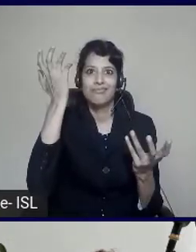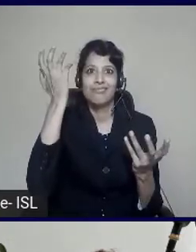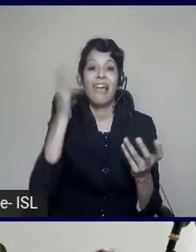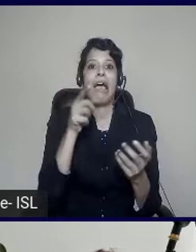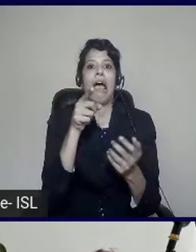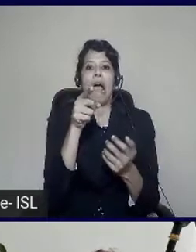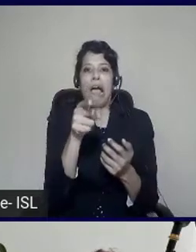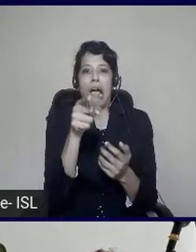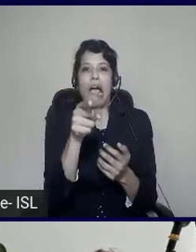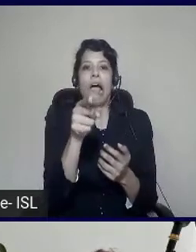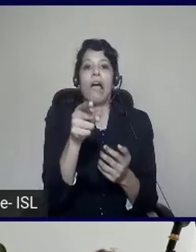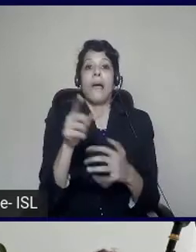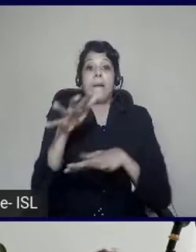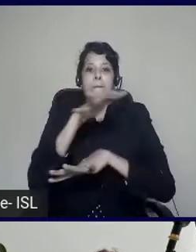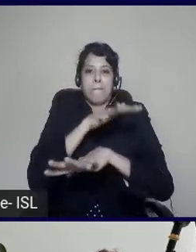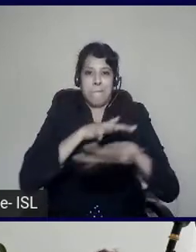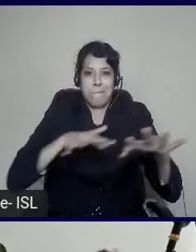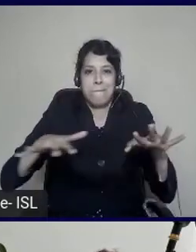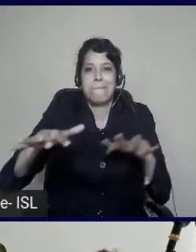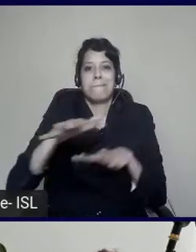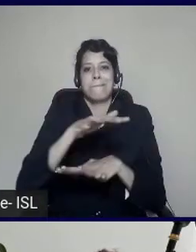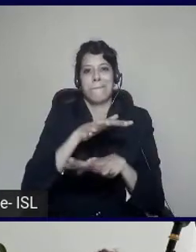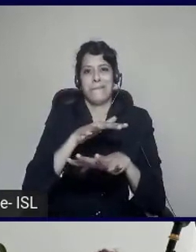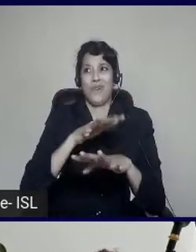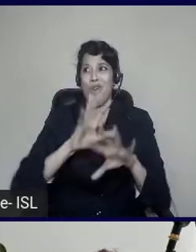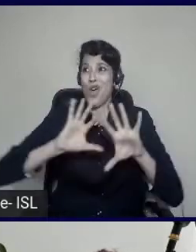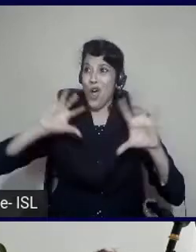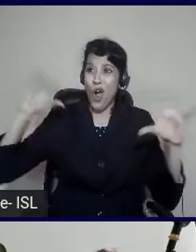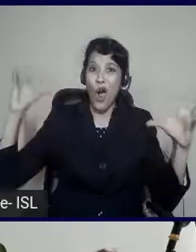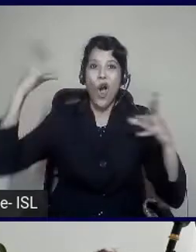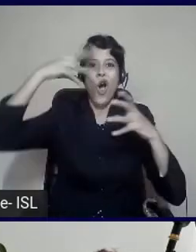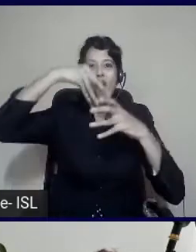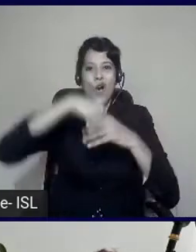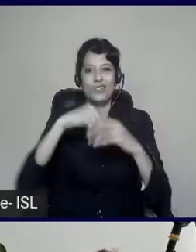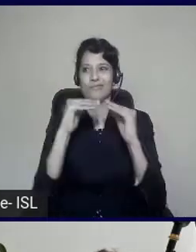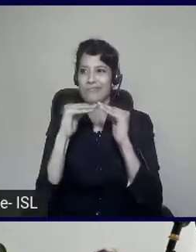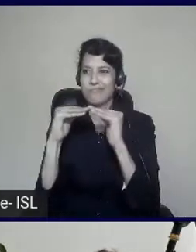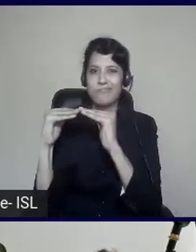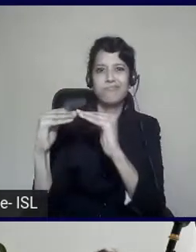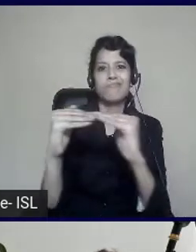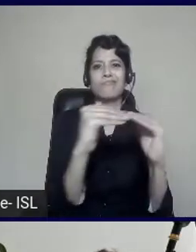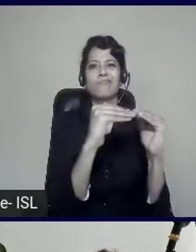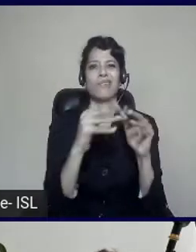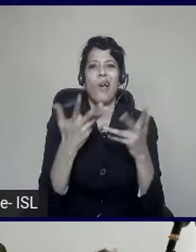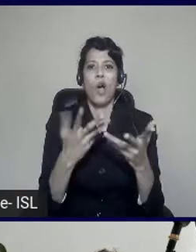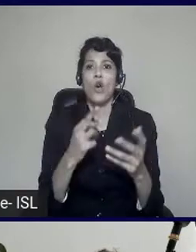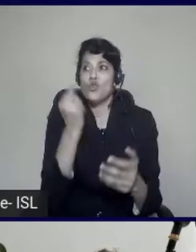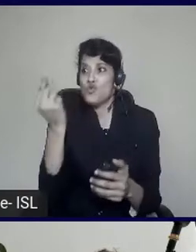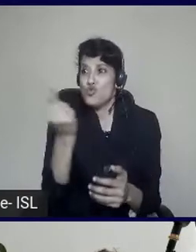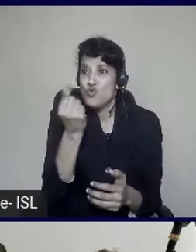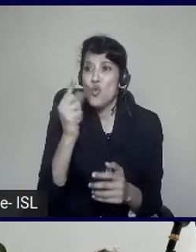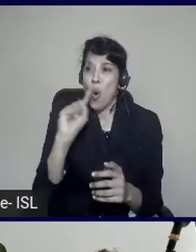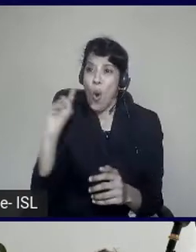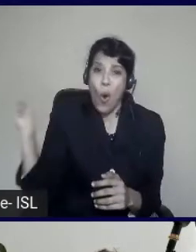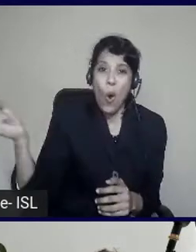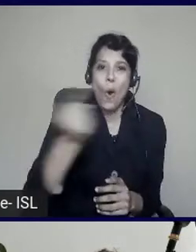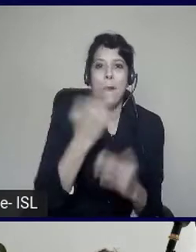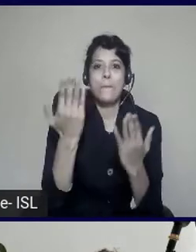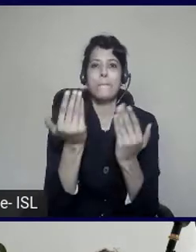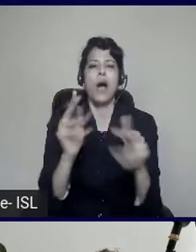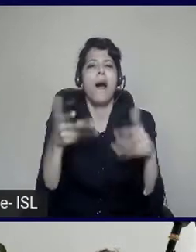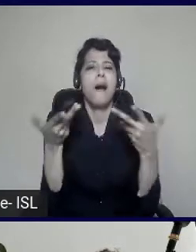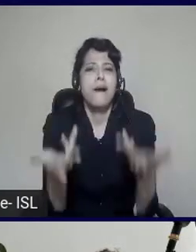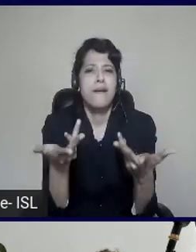accessibility, what it is and what it isn't. We're going to understand motivators, so legislation, and also